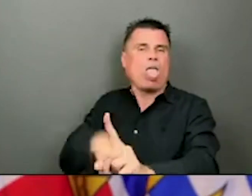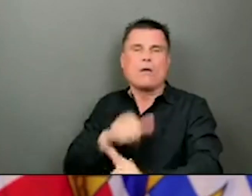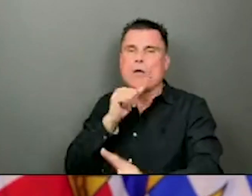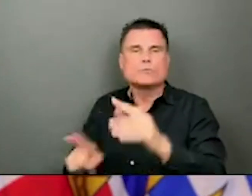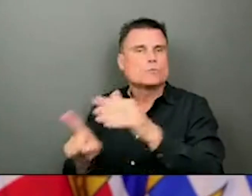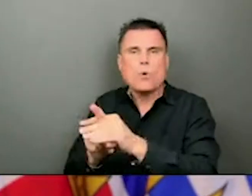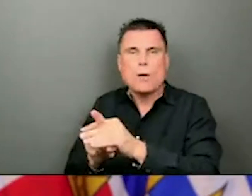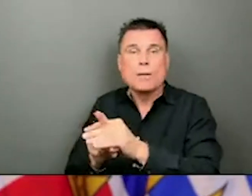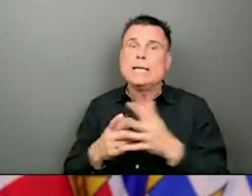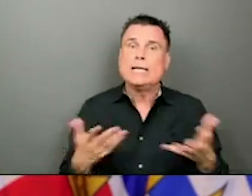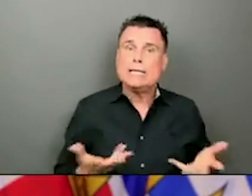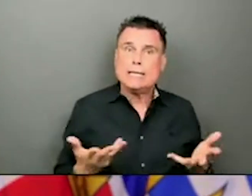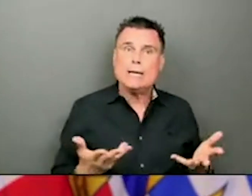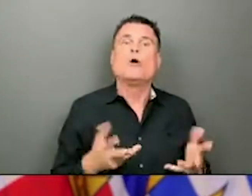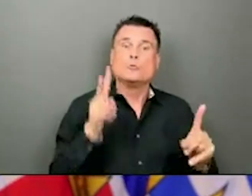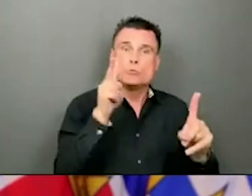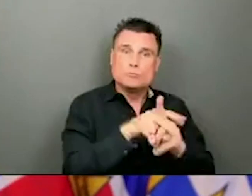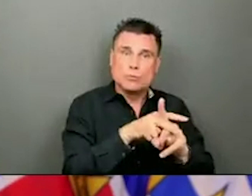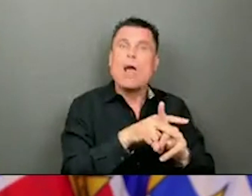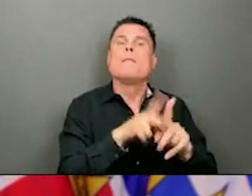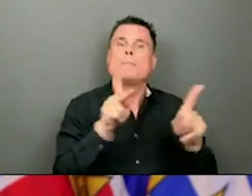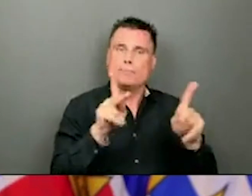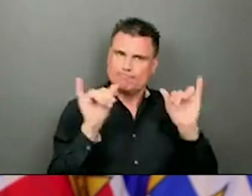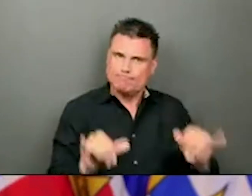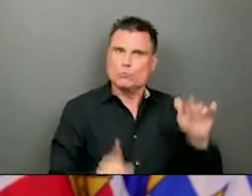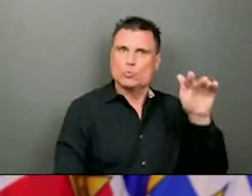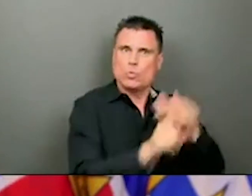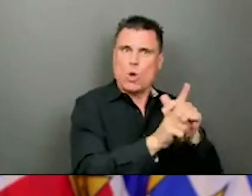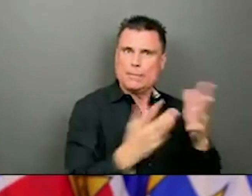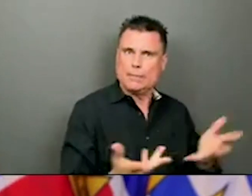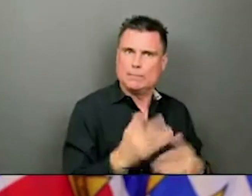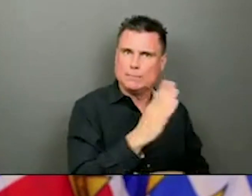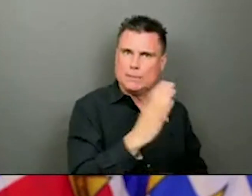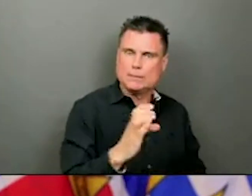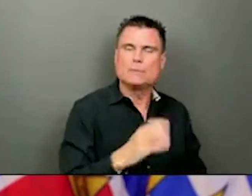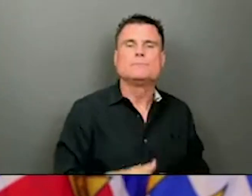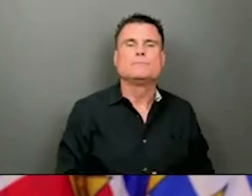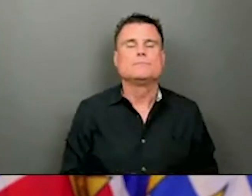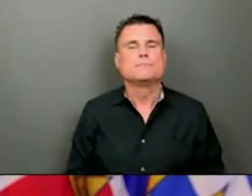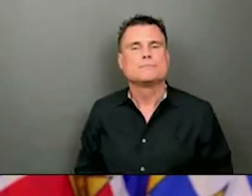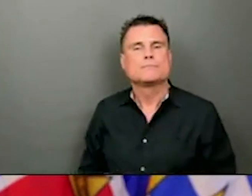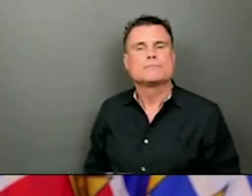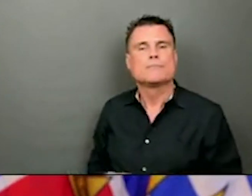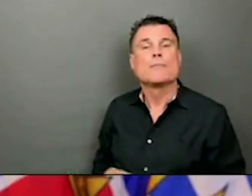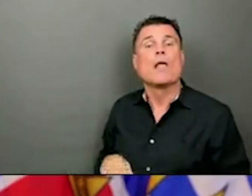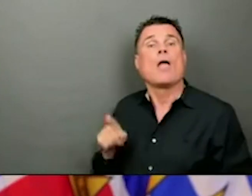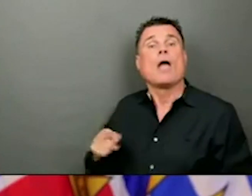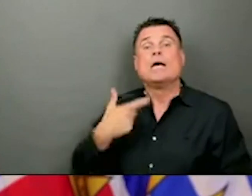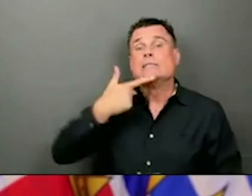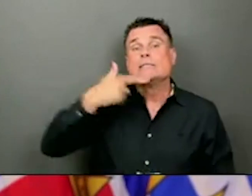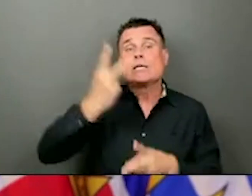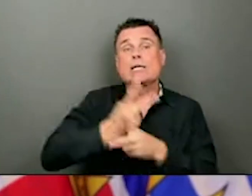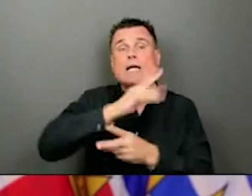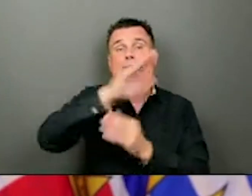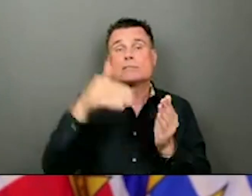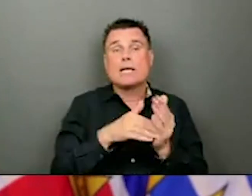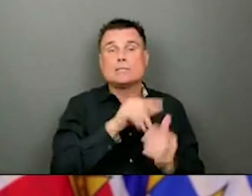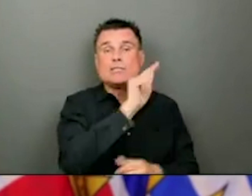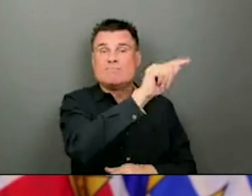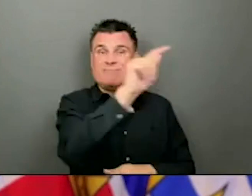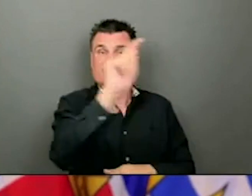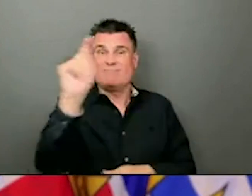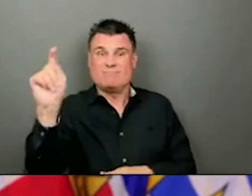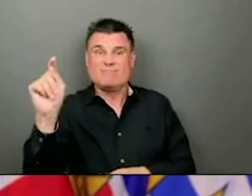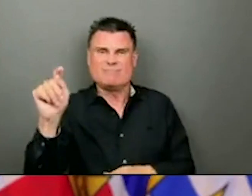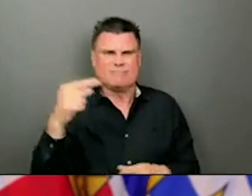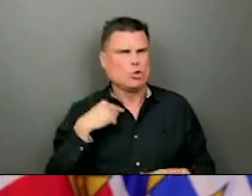at care homes, but I'm hearing from people who are worried about how long it's going to be before they can take their masks off and spend time